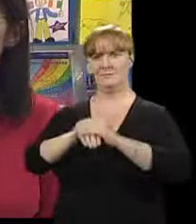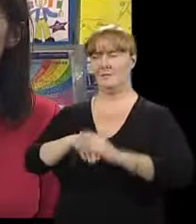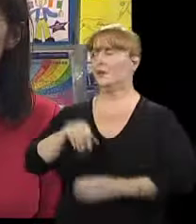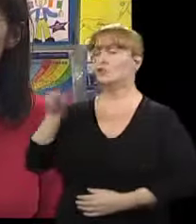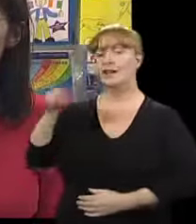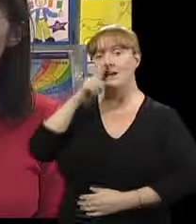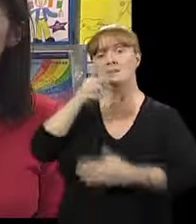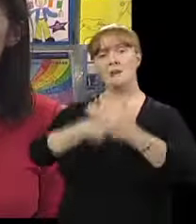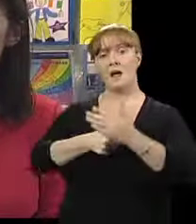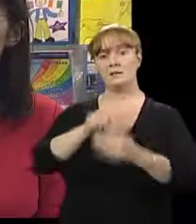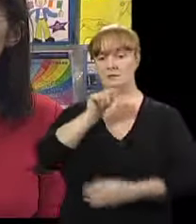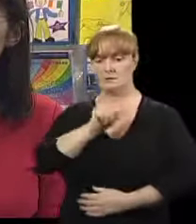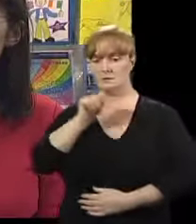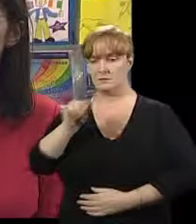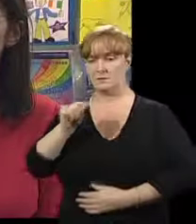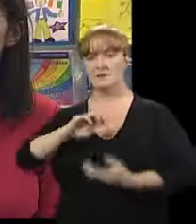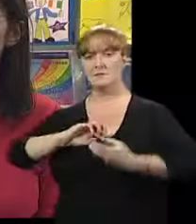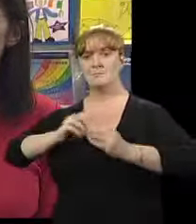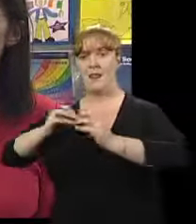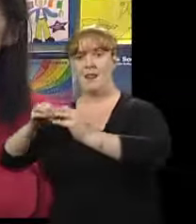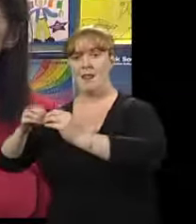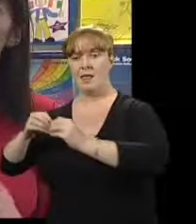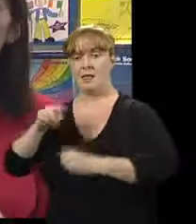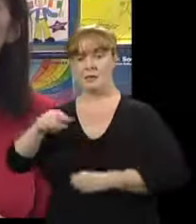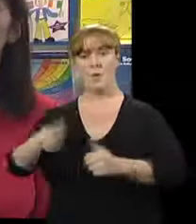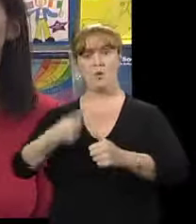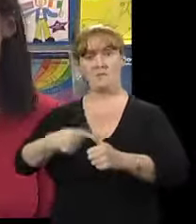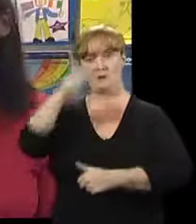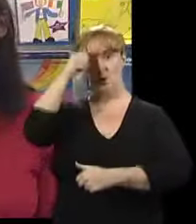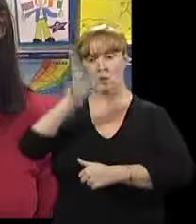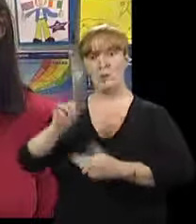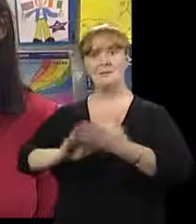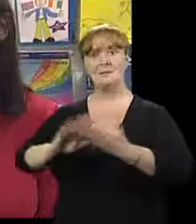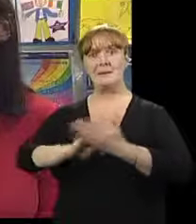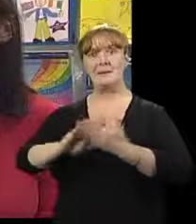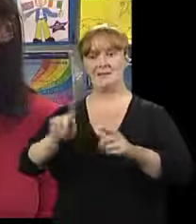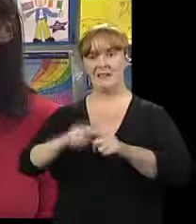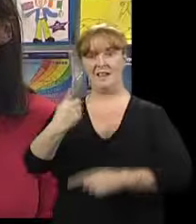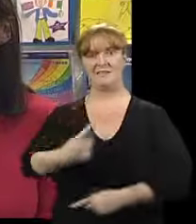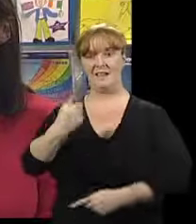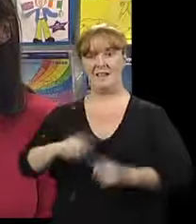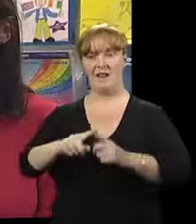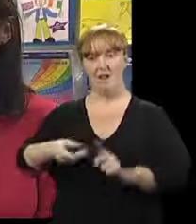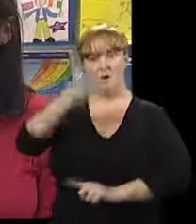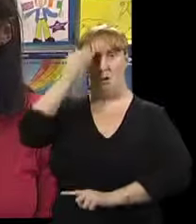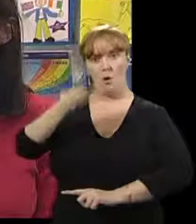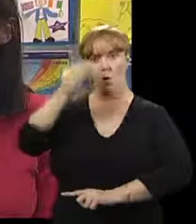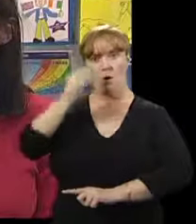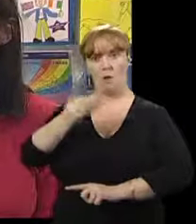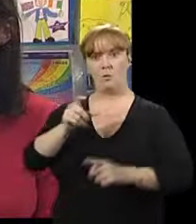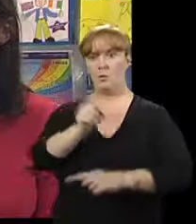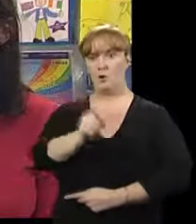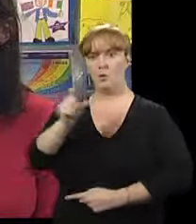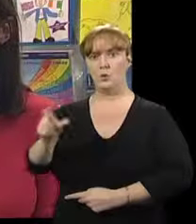it guesses what she's going to need and it learns with her. So it learns the kinds of words that she's likely to be